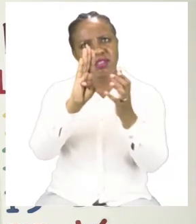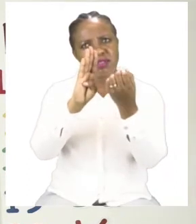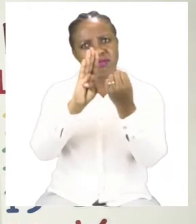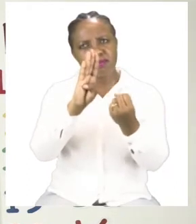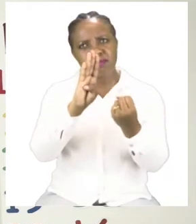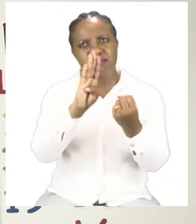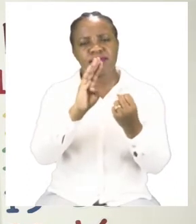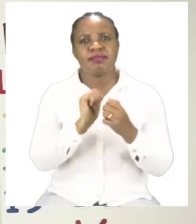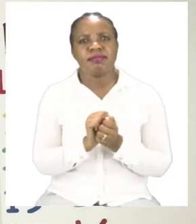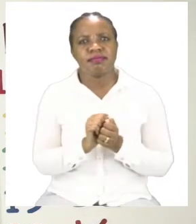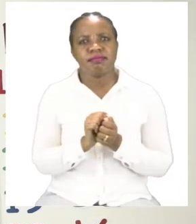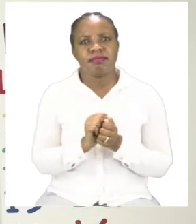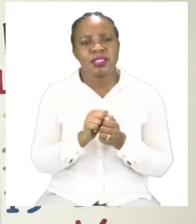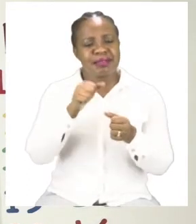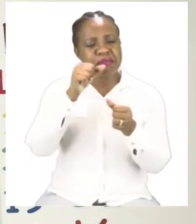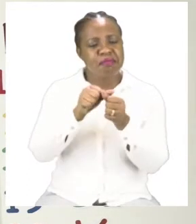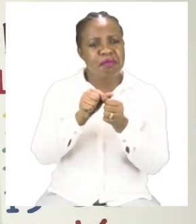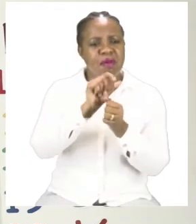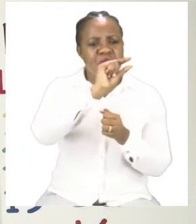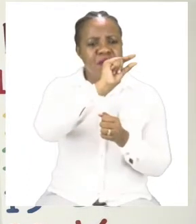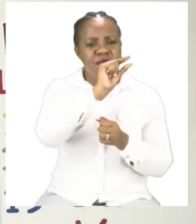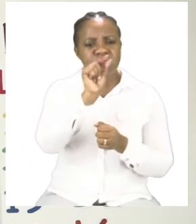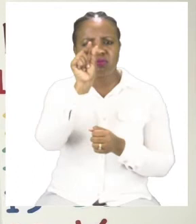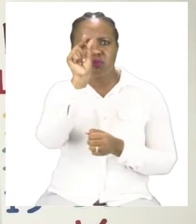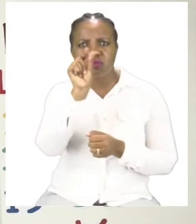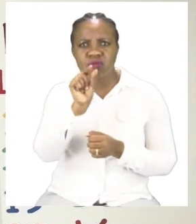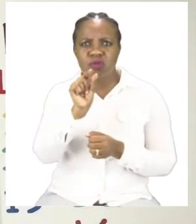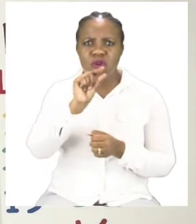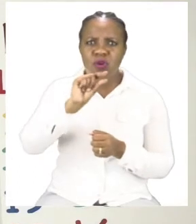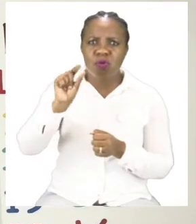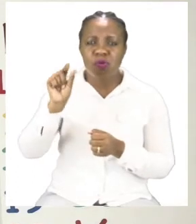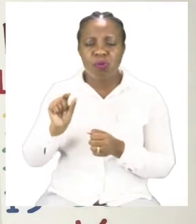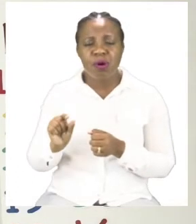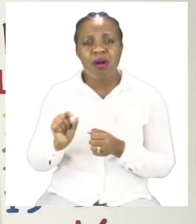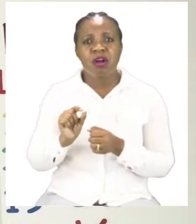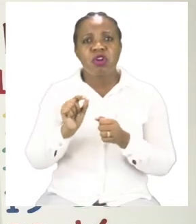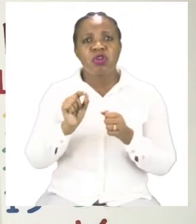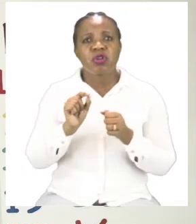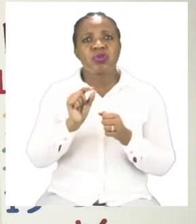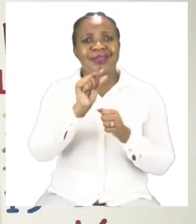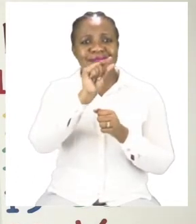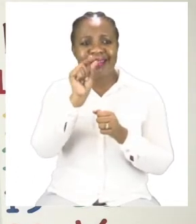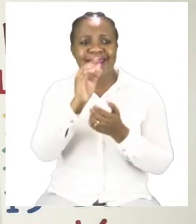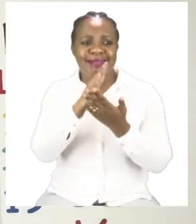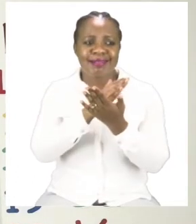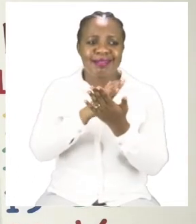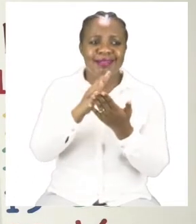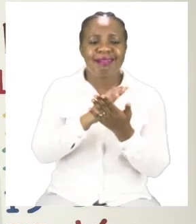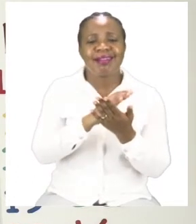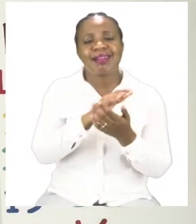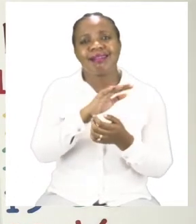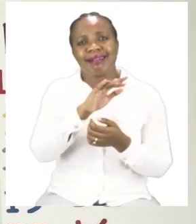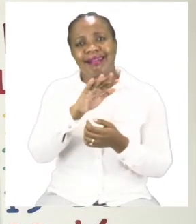in a crossword puzzle. Sometimes the blocks are sharing letters and sounds. In this case,